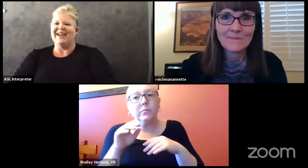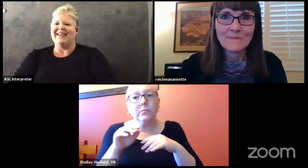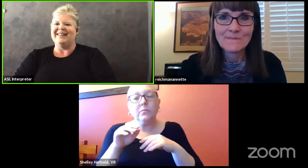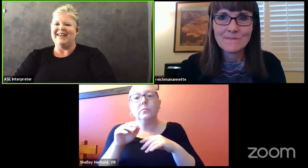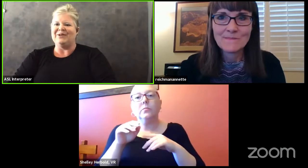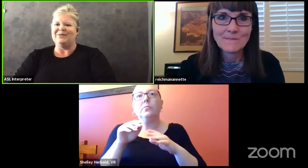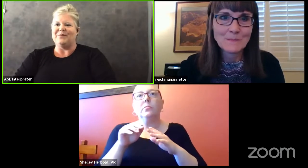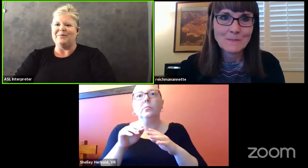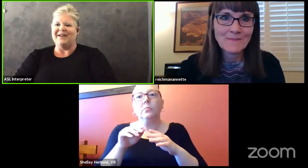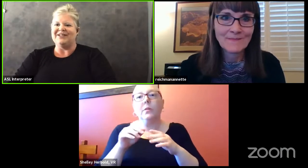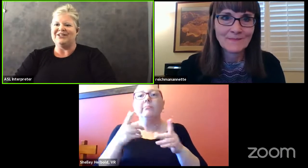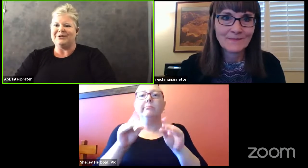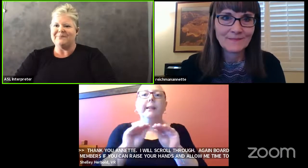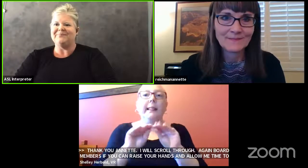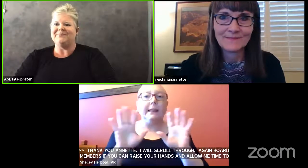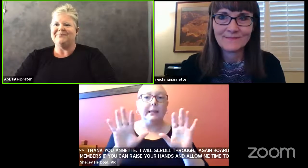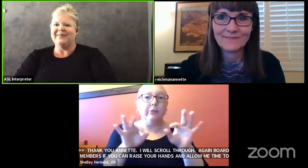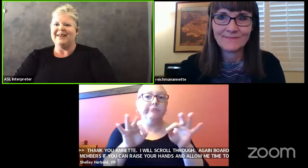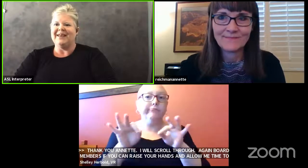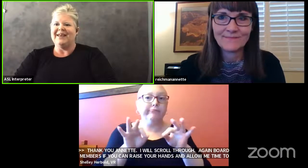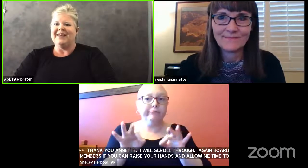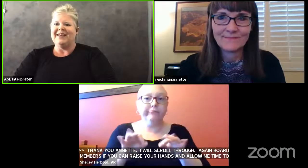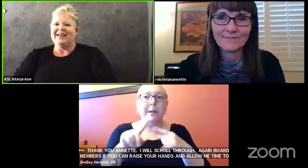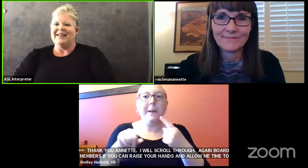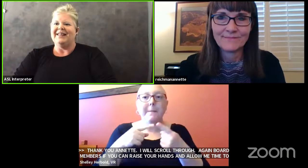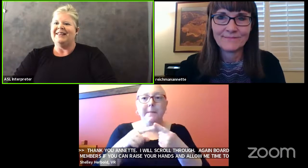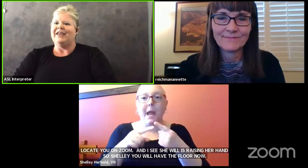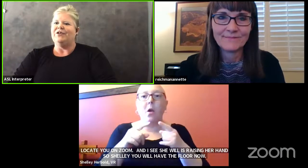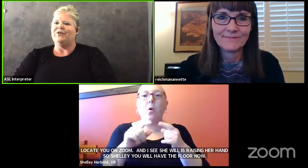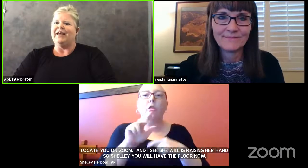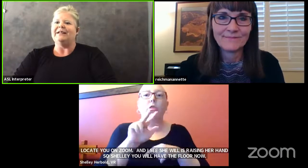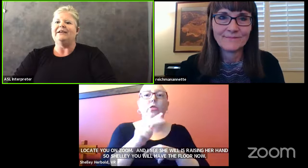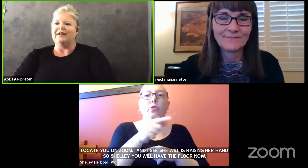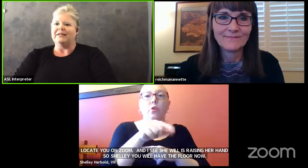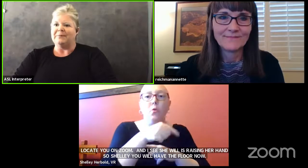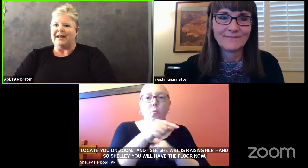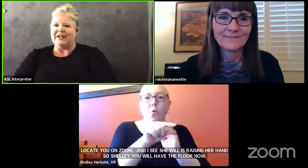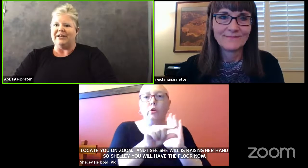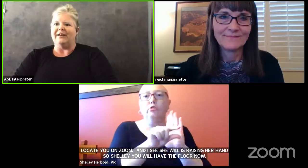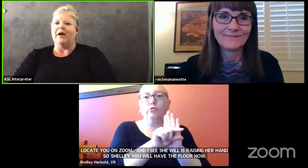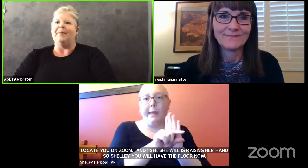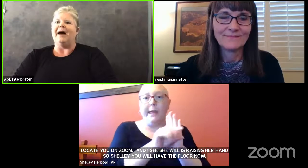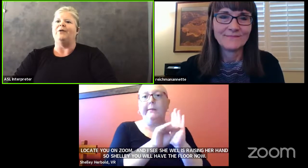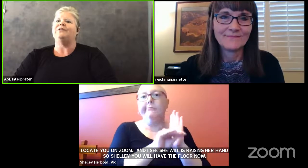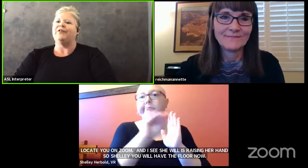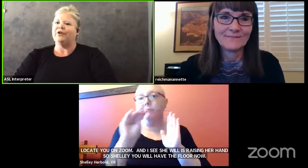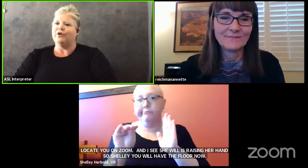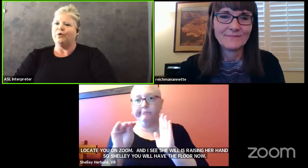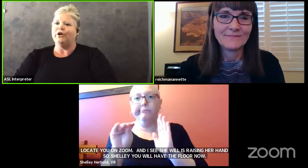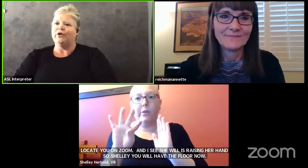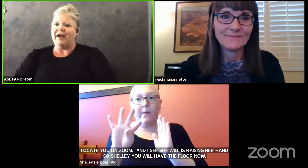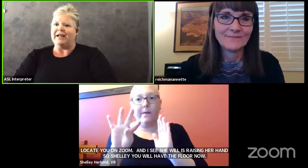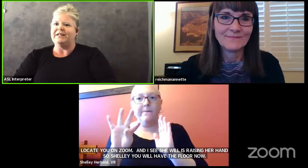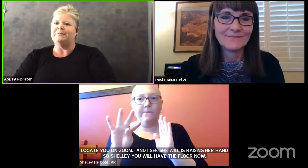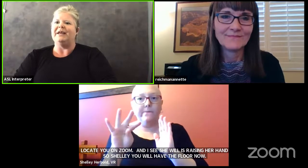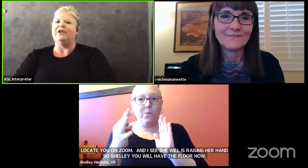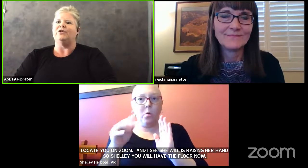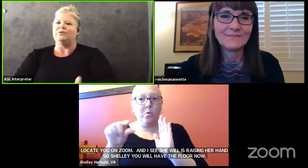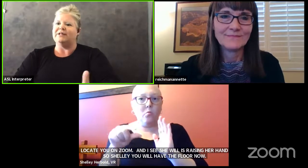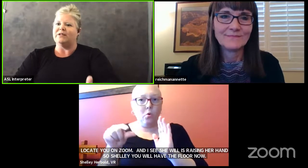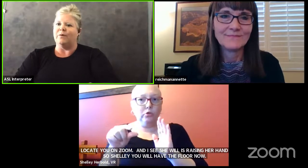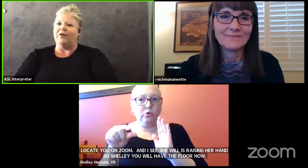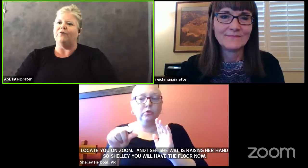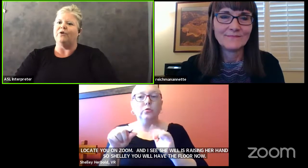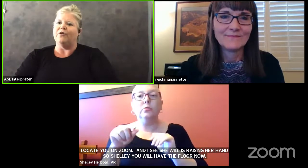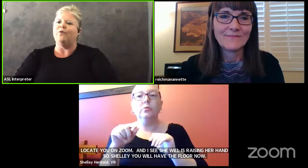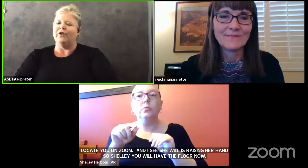Great. Thank you so much. Thank you for that clear explanation about third quarter grades being